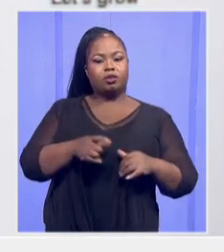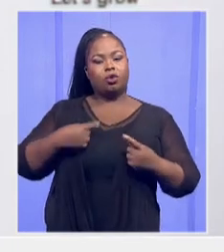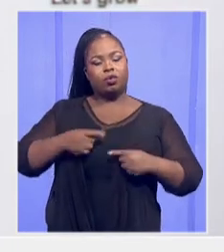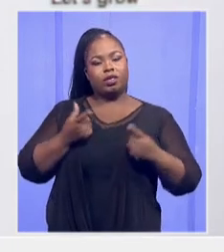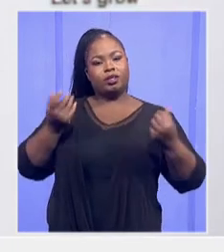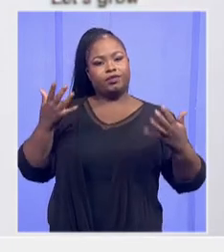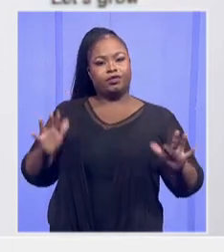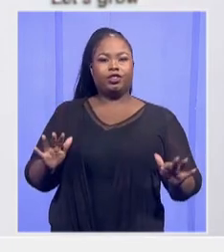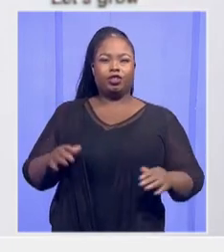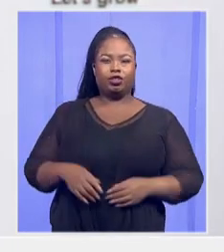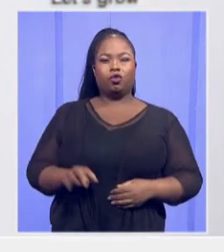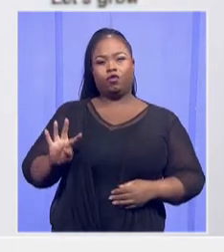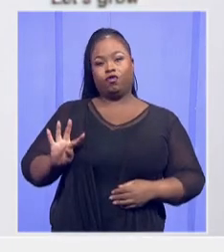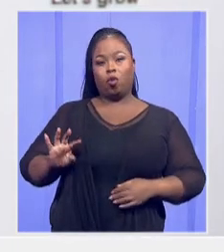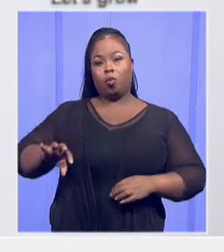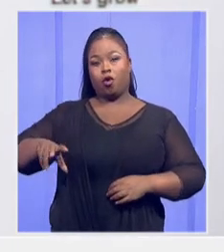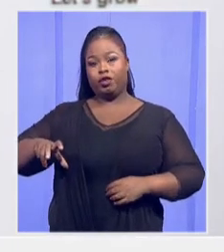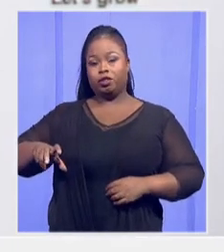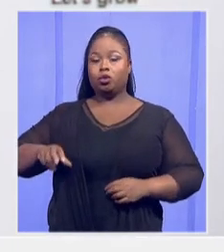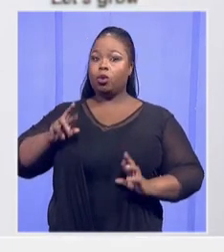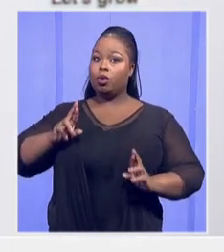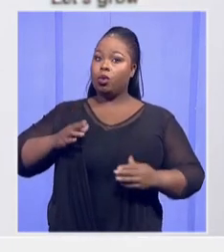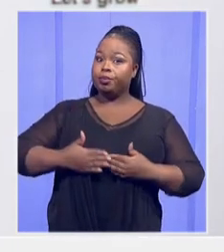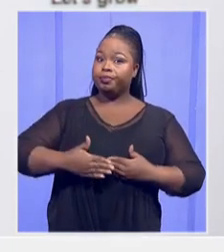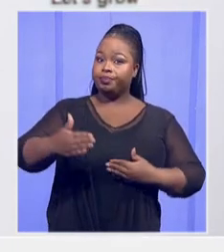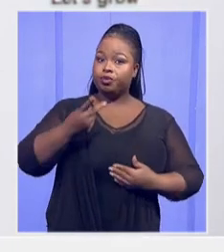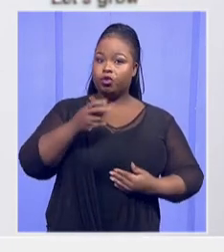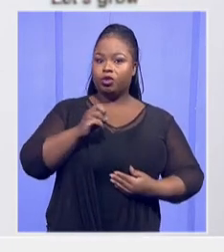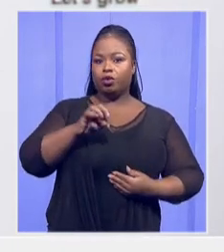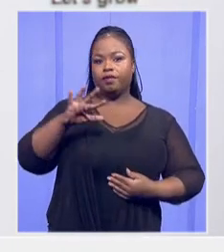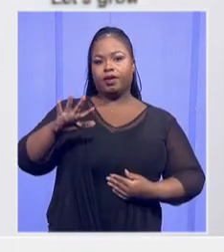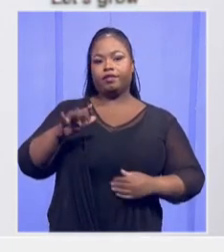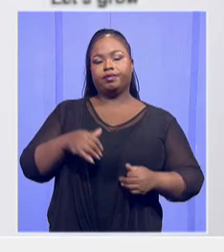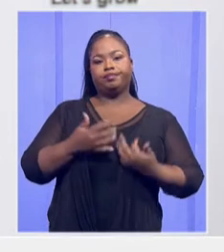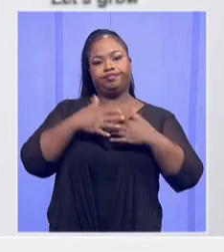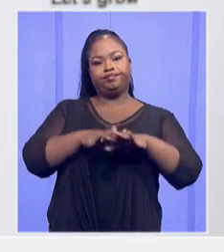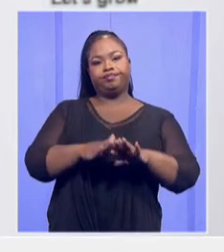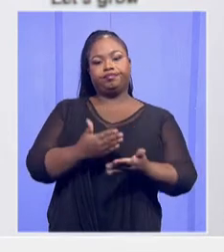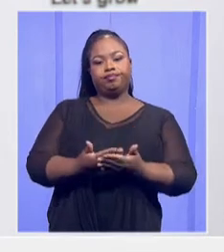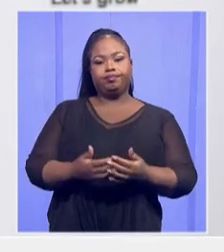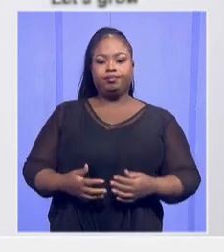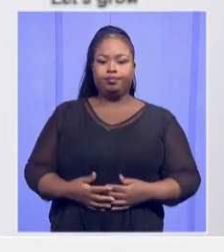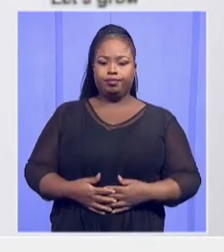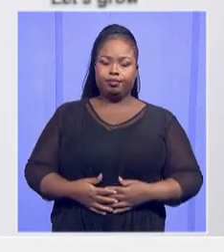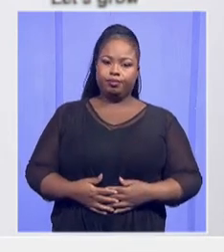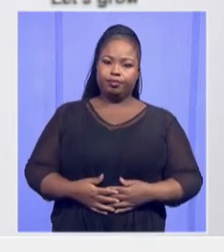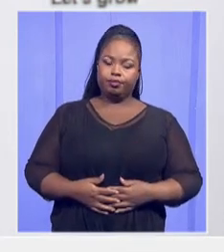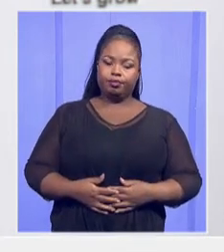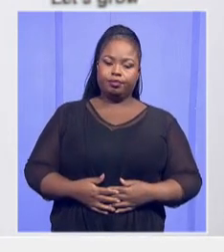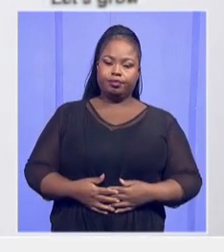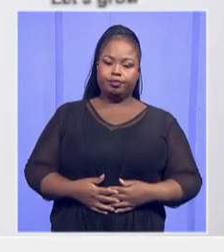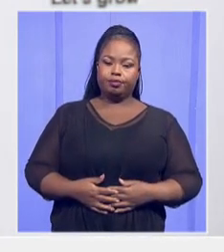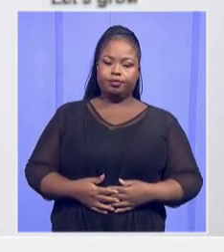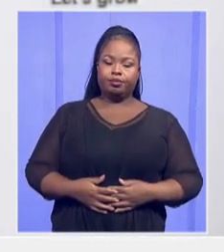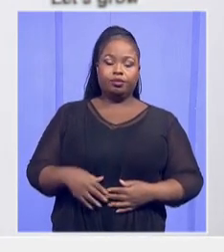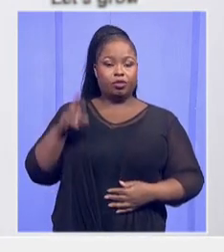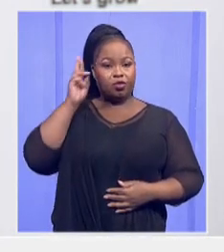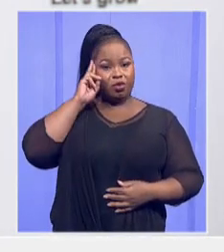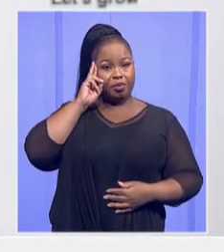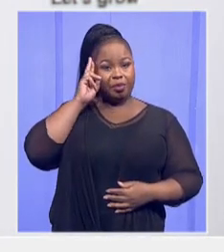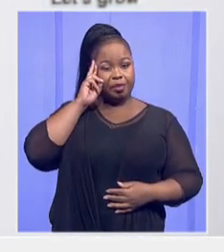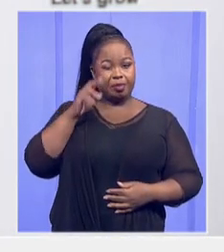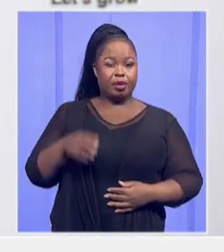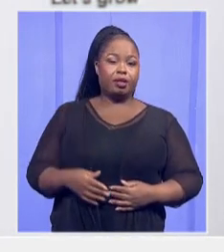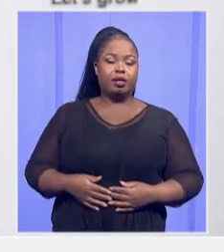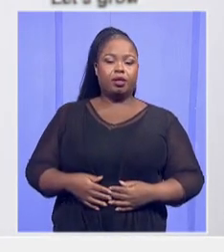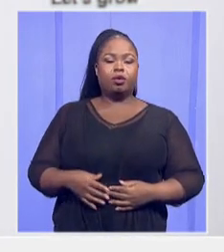and we hope that by 2025 we'll be able to implement it. You'll also recall that at some states we had what we